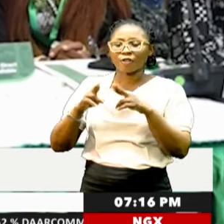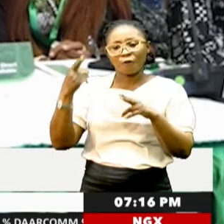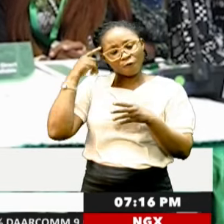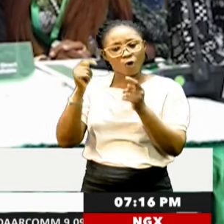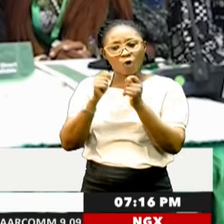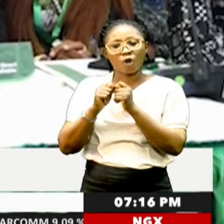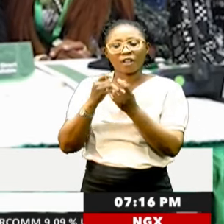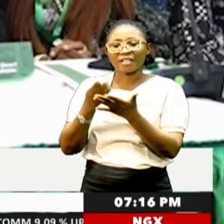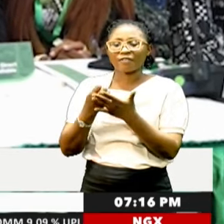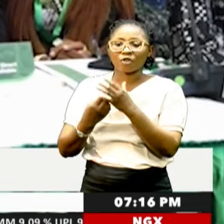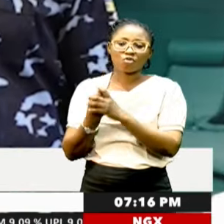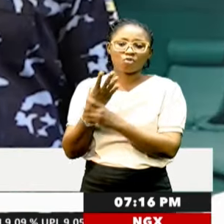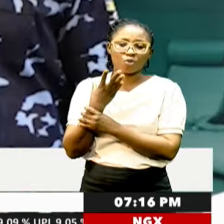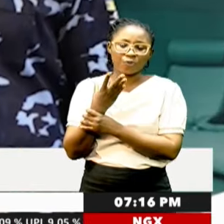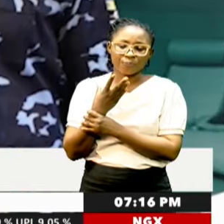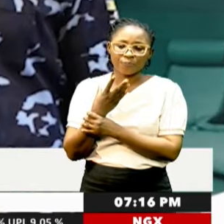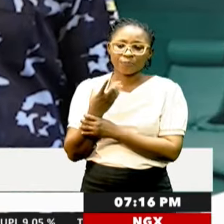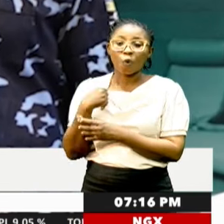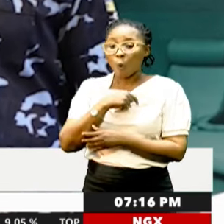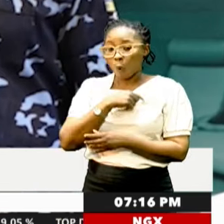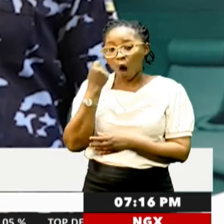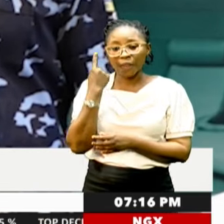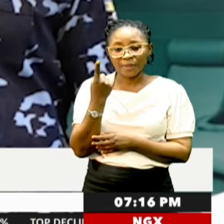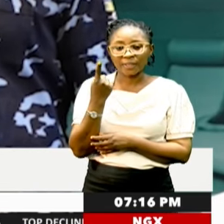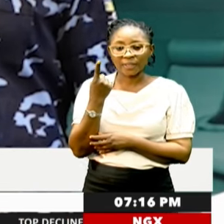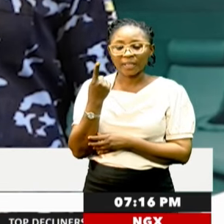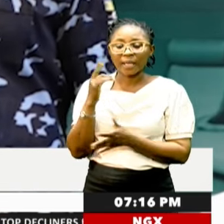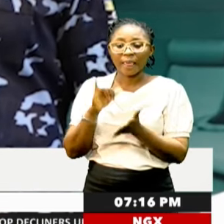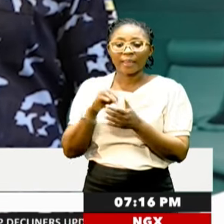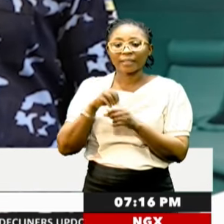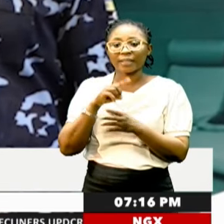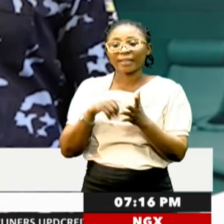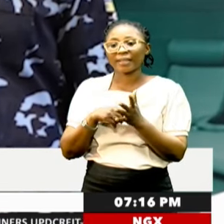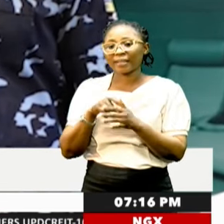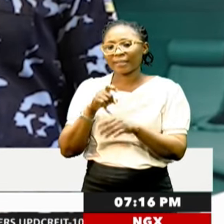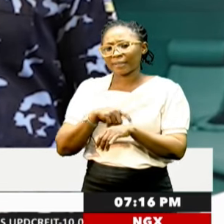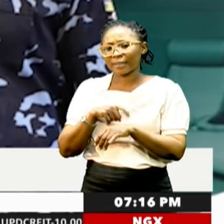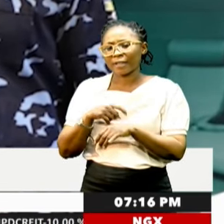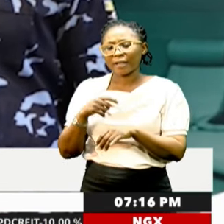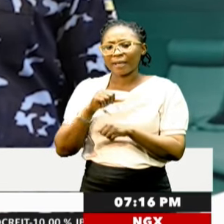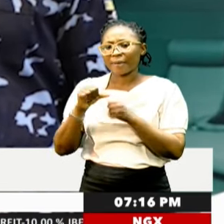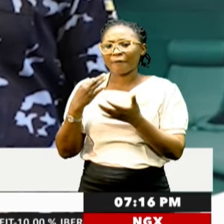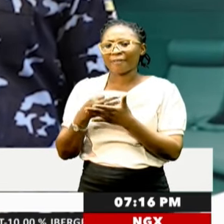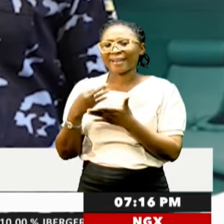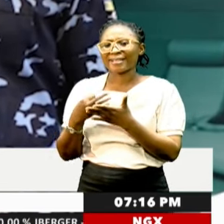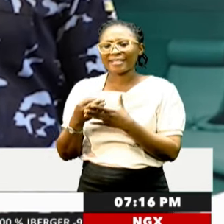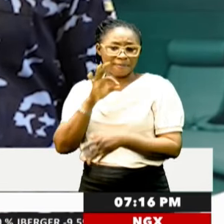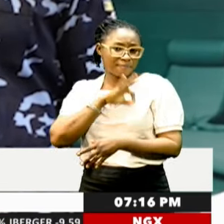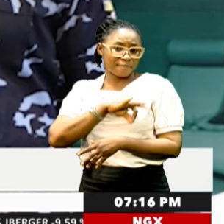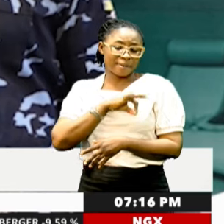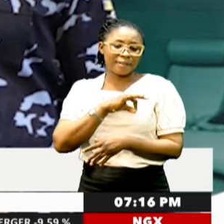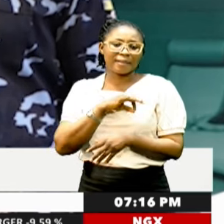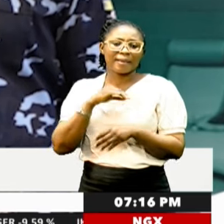collective economic growth. We understand that investment is not merely about financial returns, but about